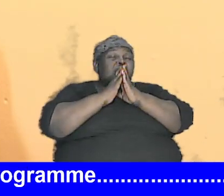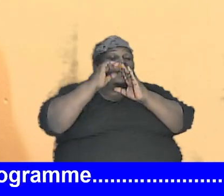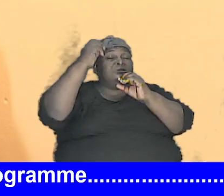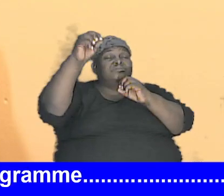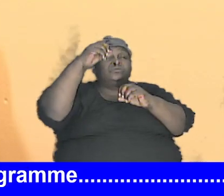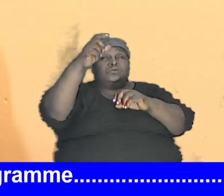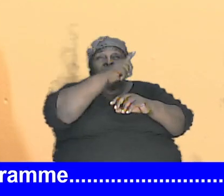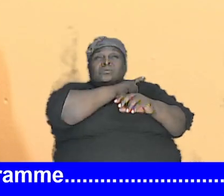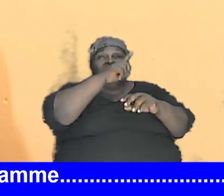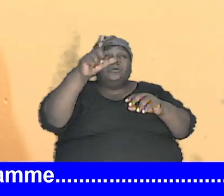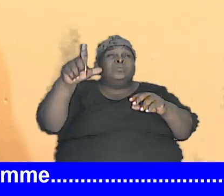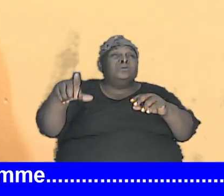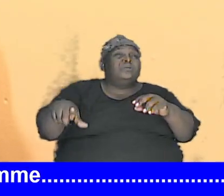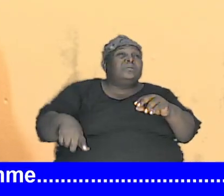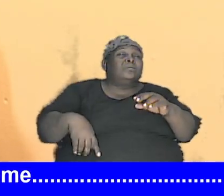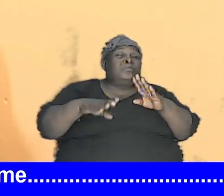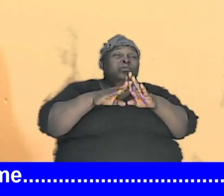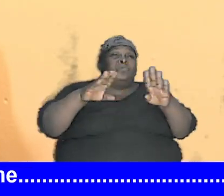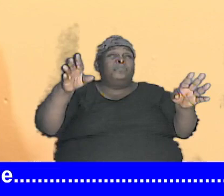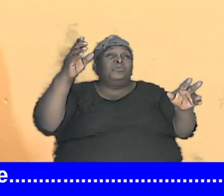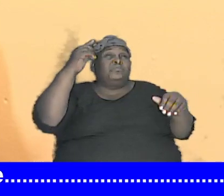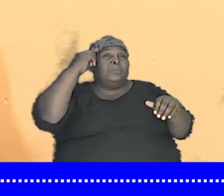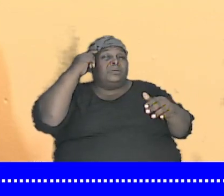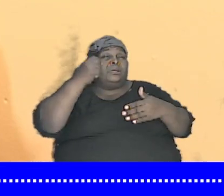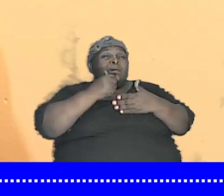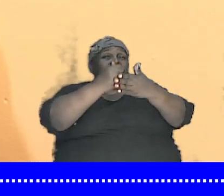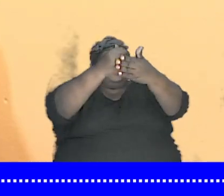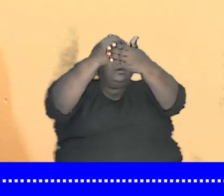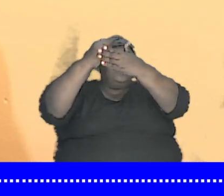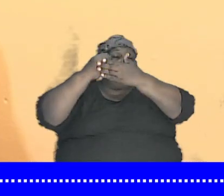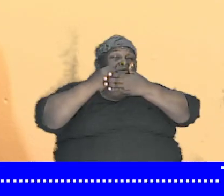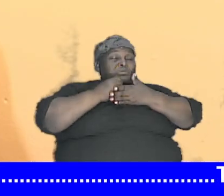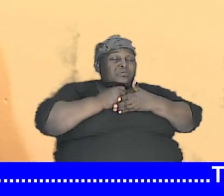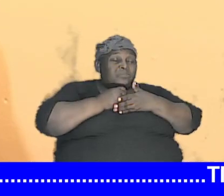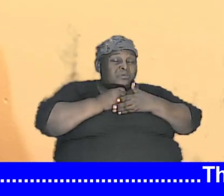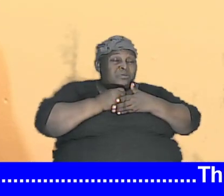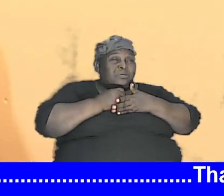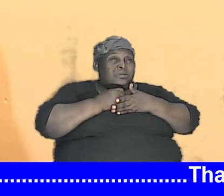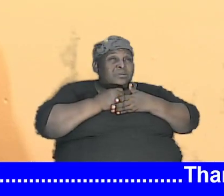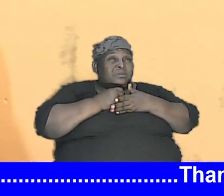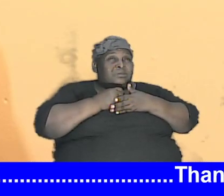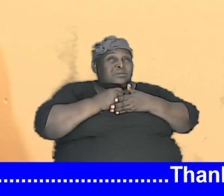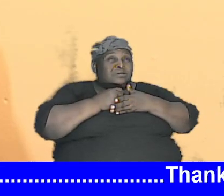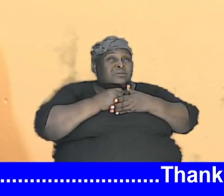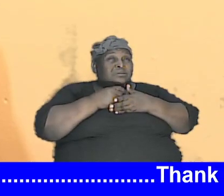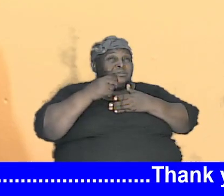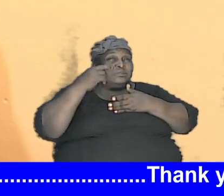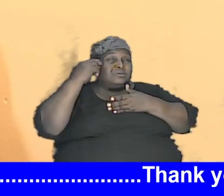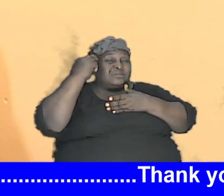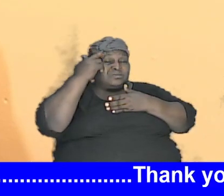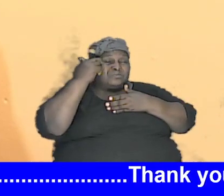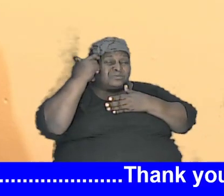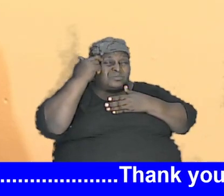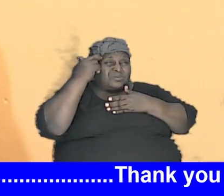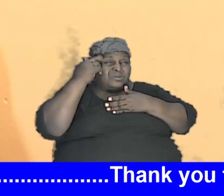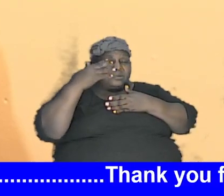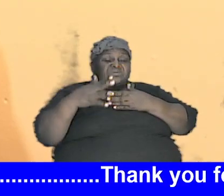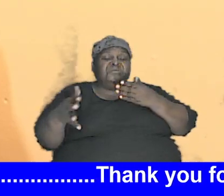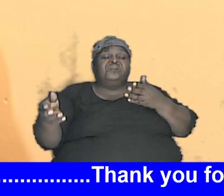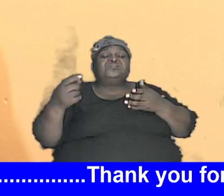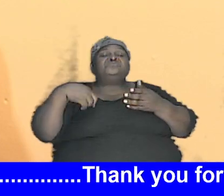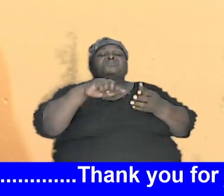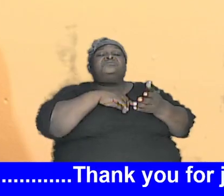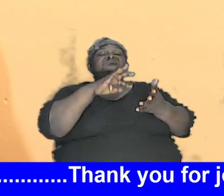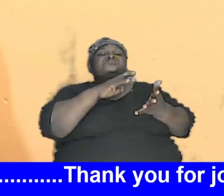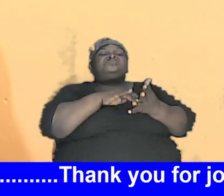you God that you will open our minds and help us to absorb the things that we are looking at